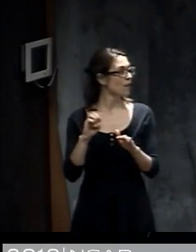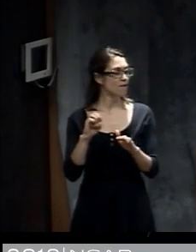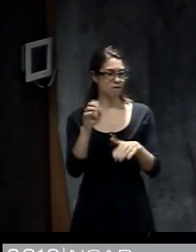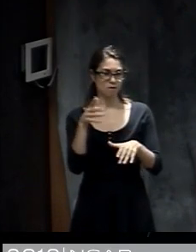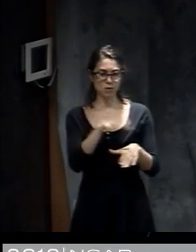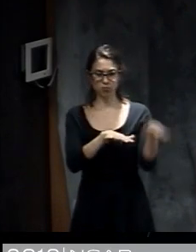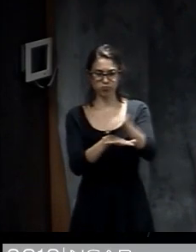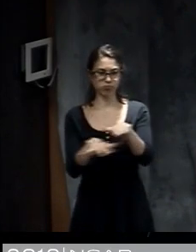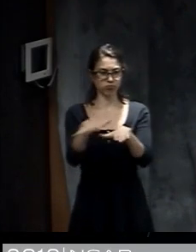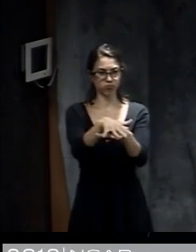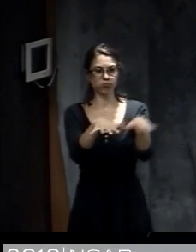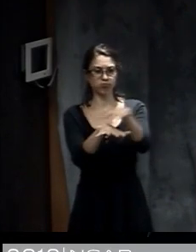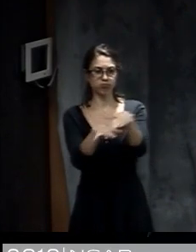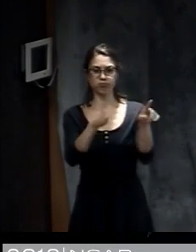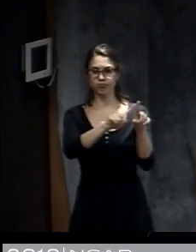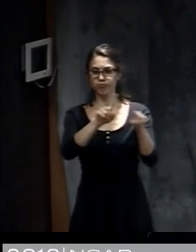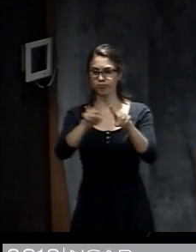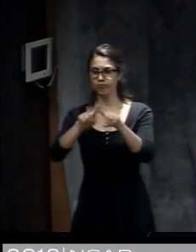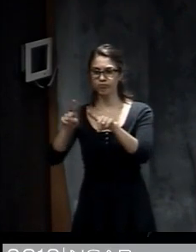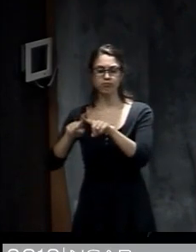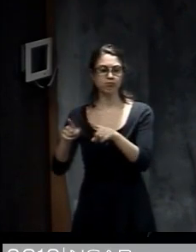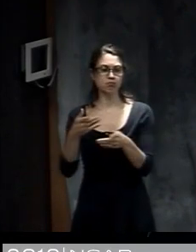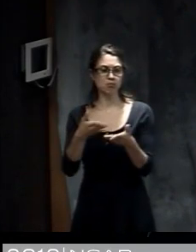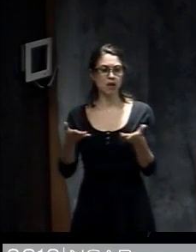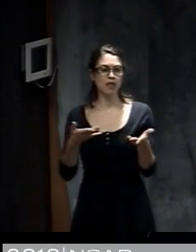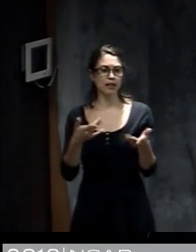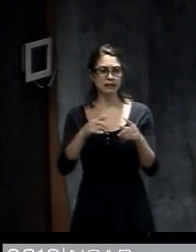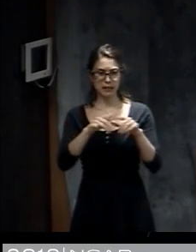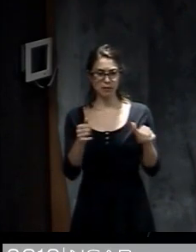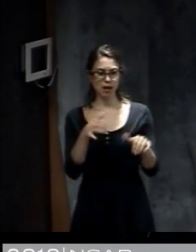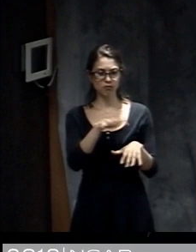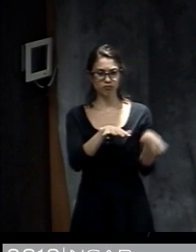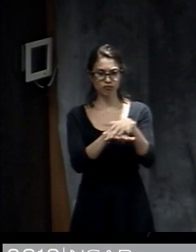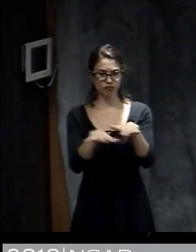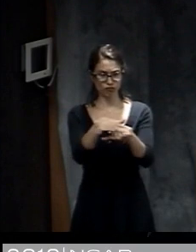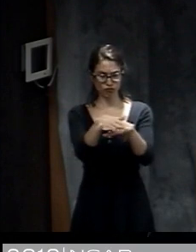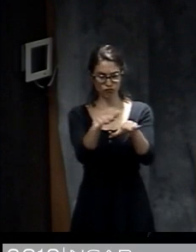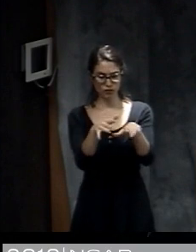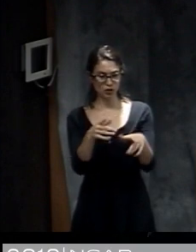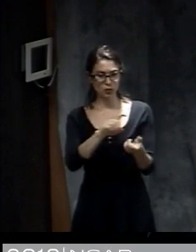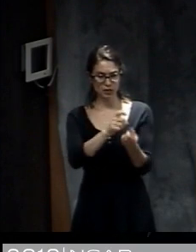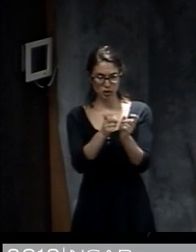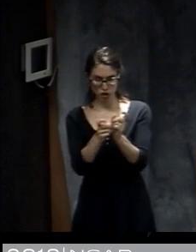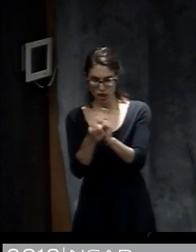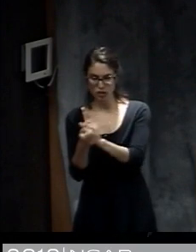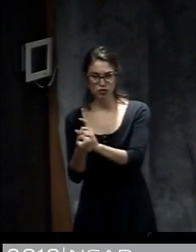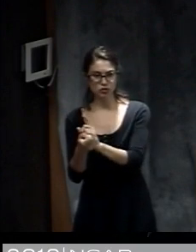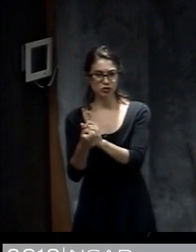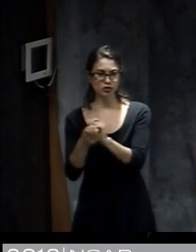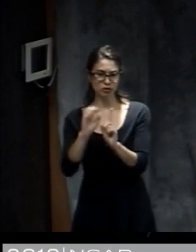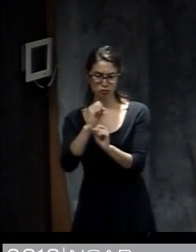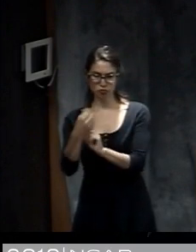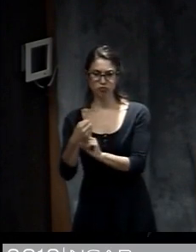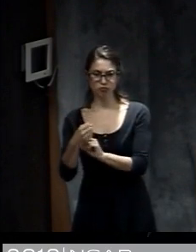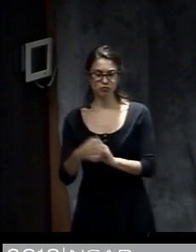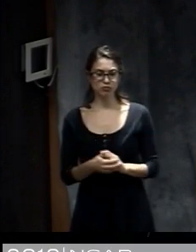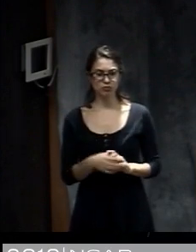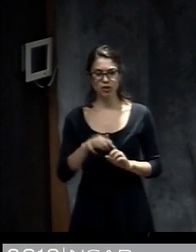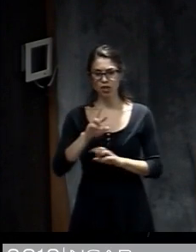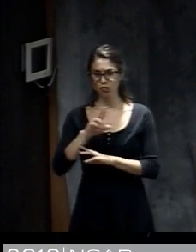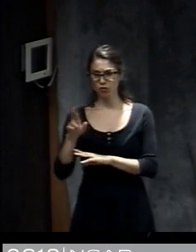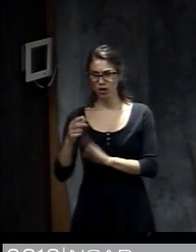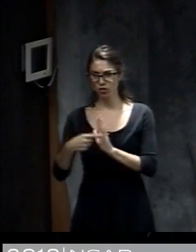where you have different trajectories from different models or the same model started with different initial conditions. So you can see here on the right, this shows the